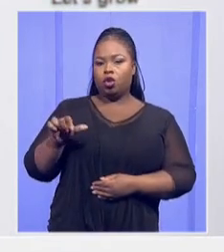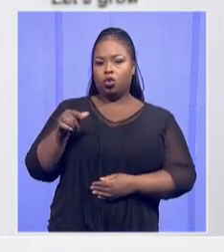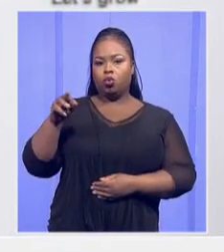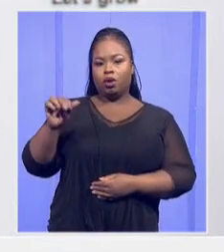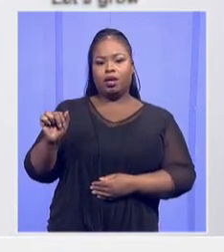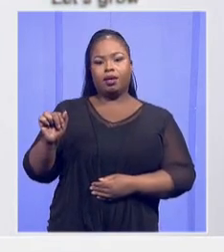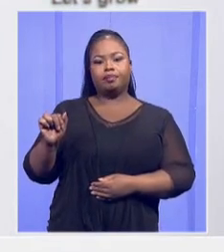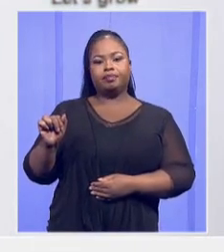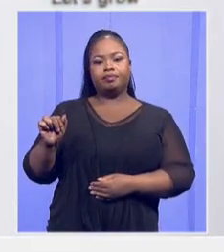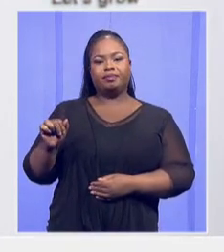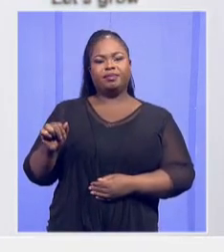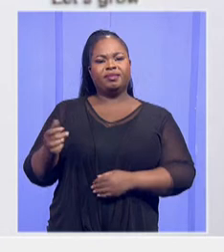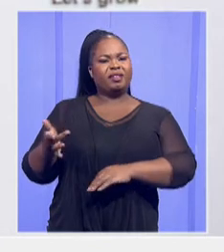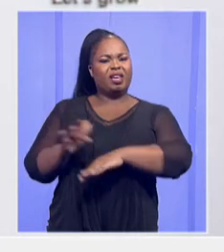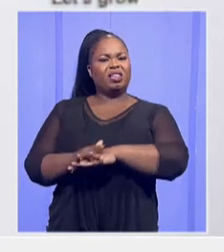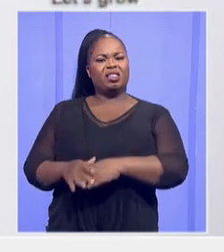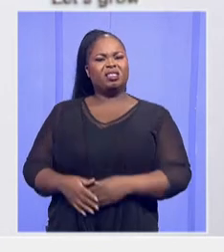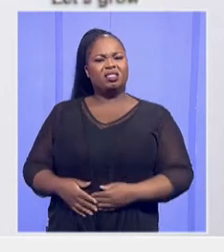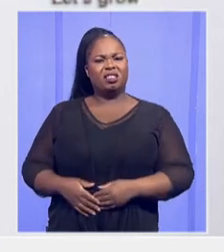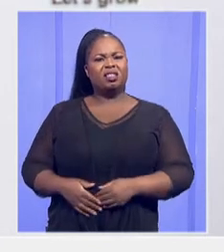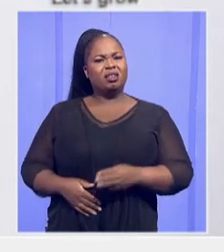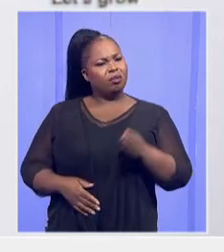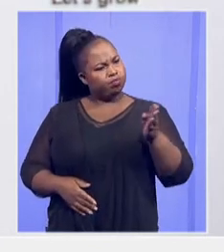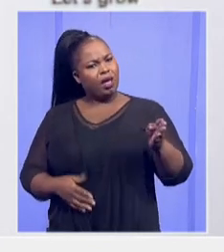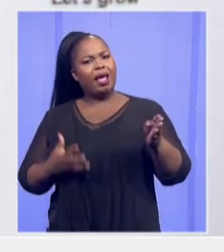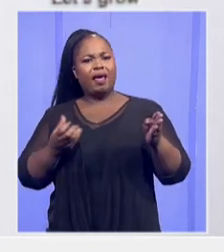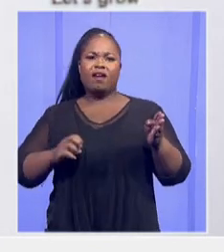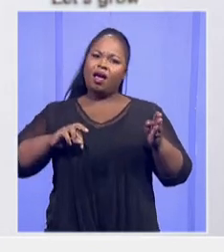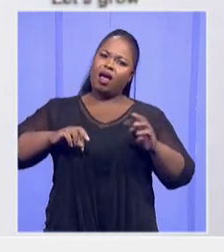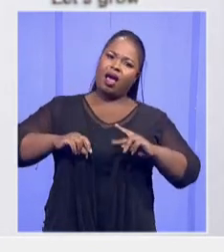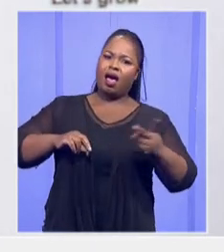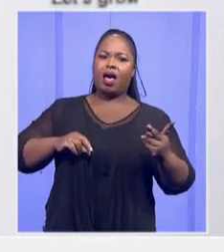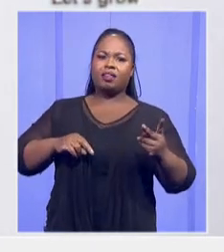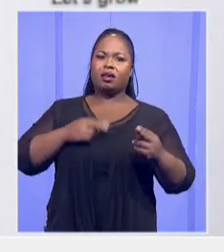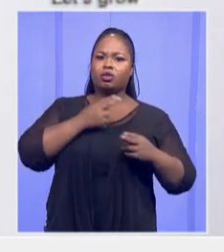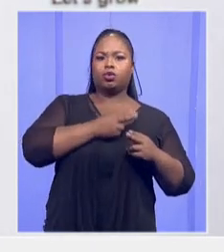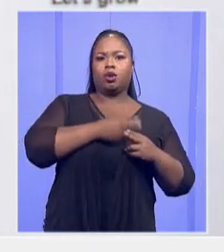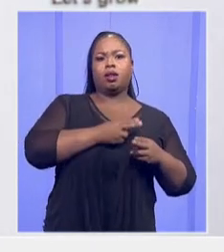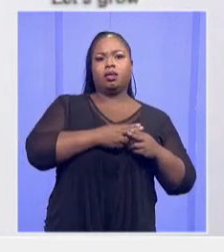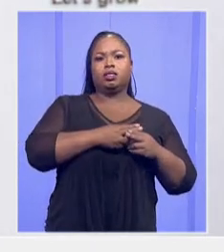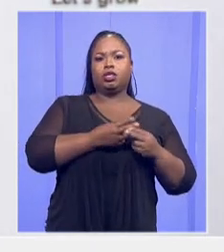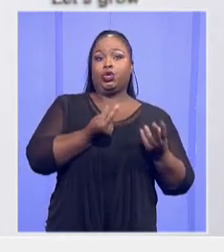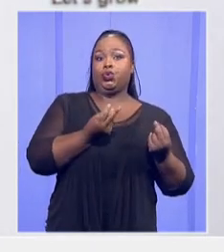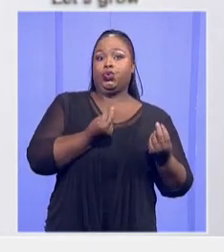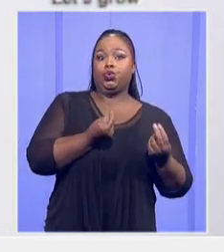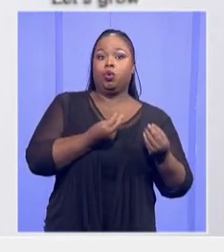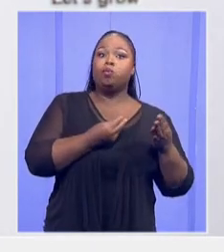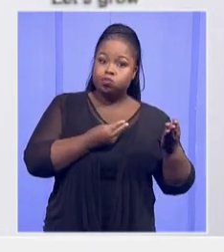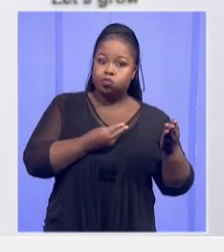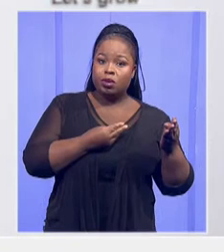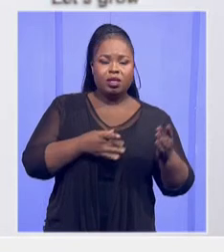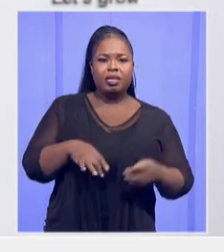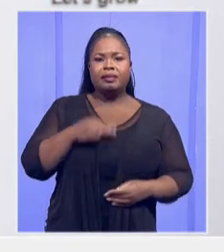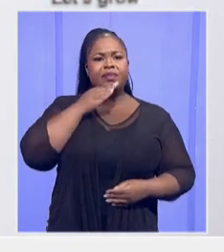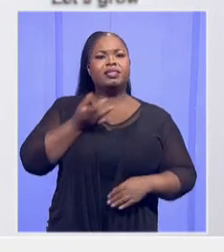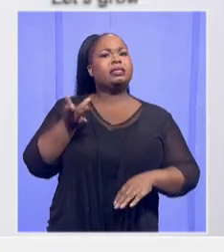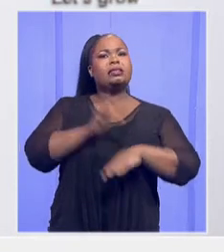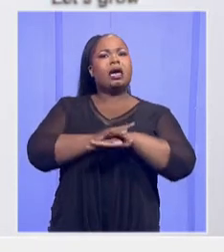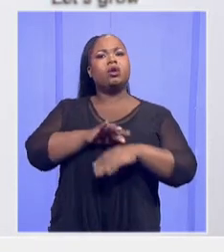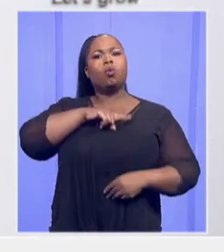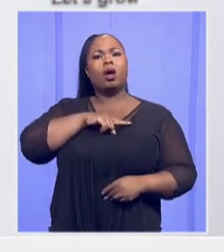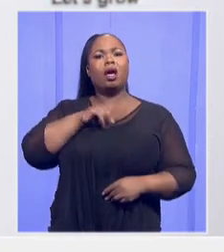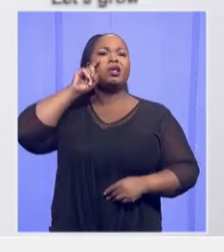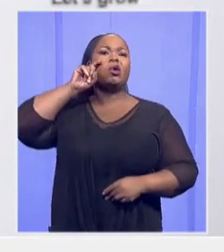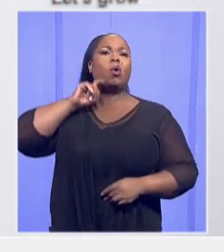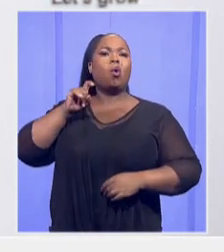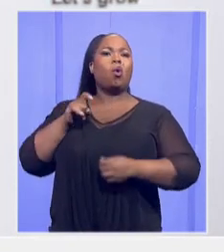proper sanitation. So she didn't die because we had not, as government, replaced old toilets.